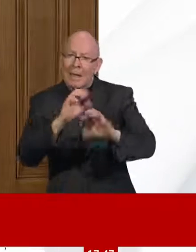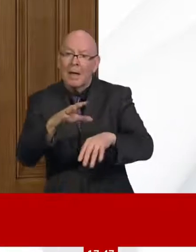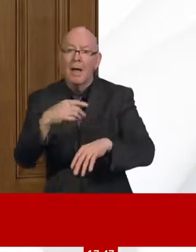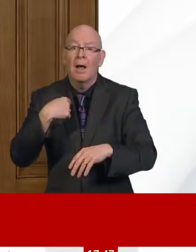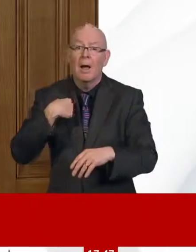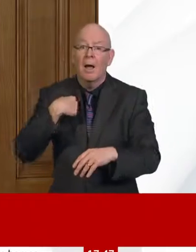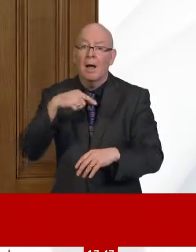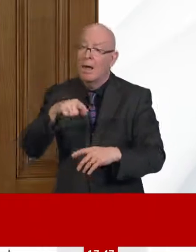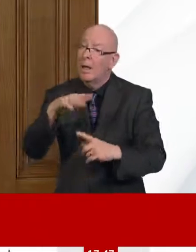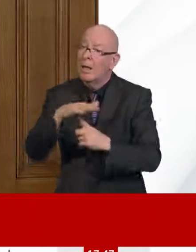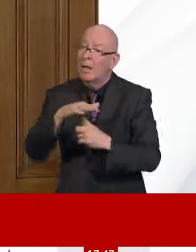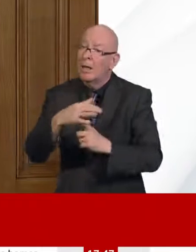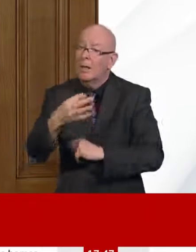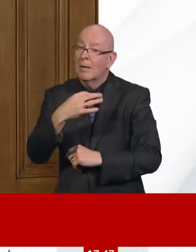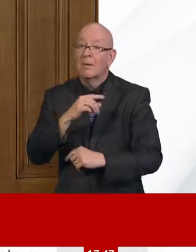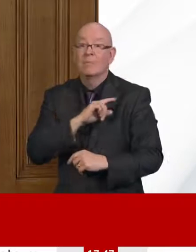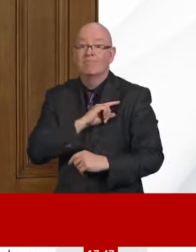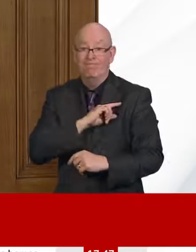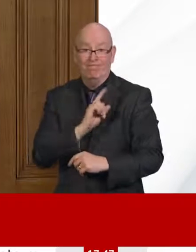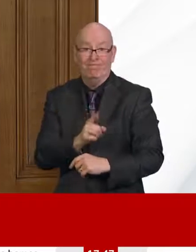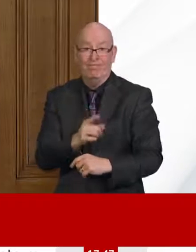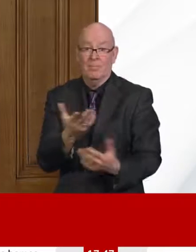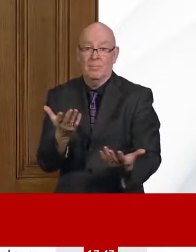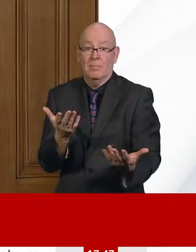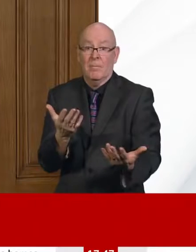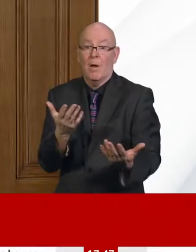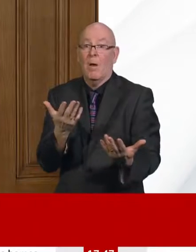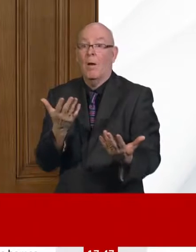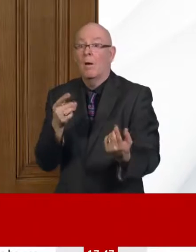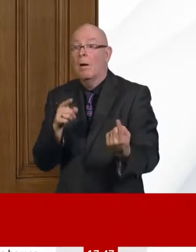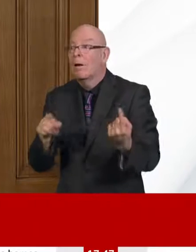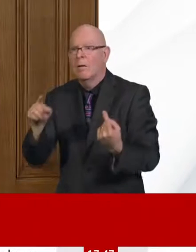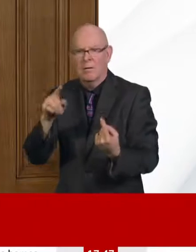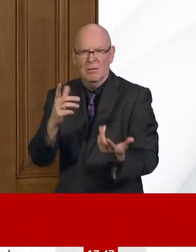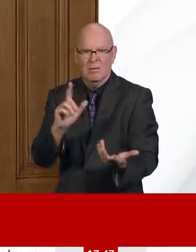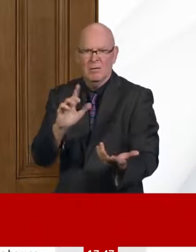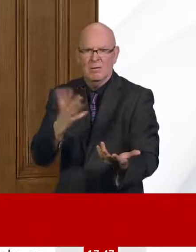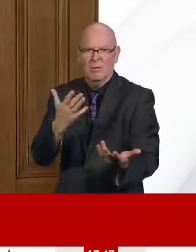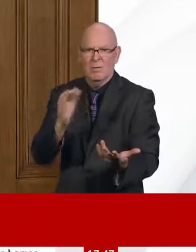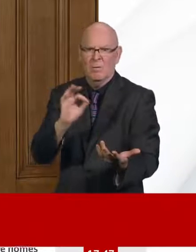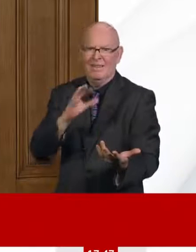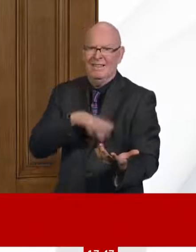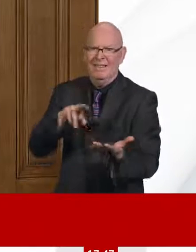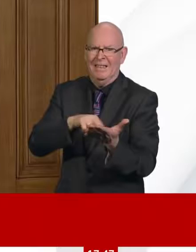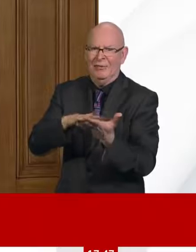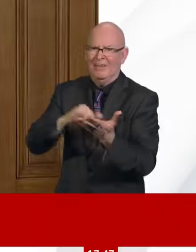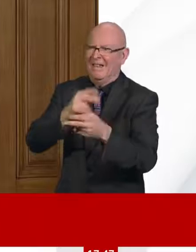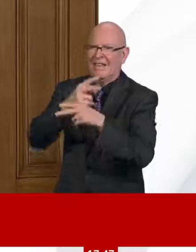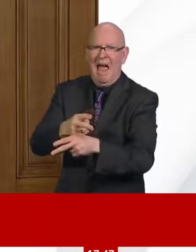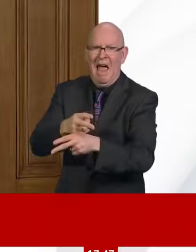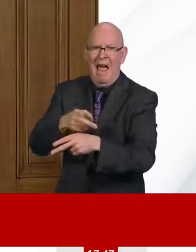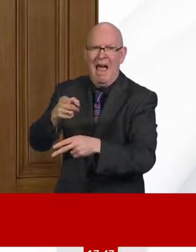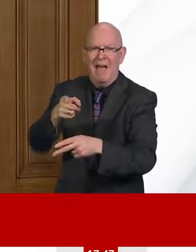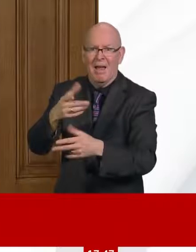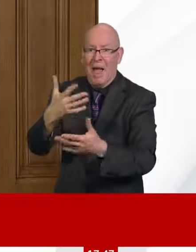The NHS is there for people. What we do need to understand is the death, the much more analysis